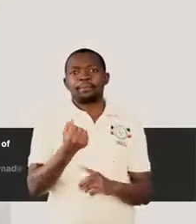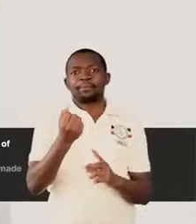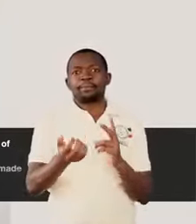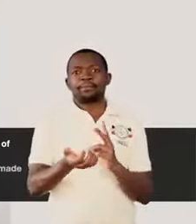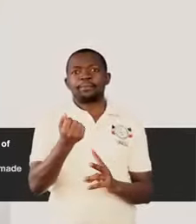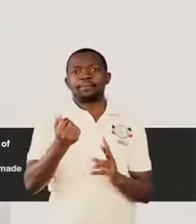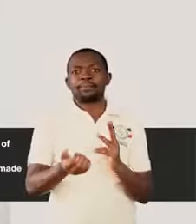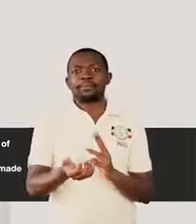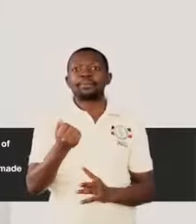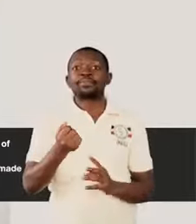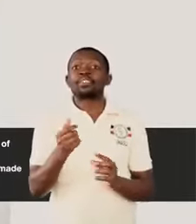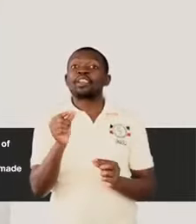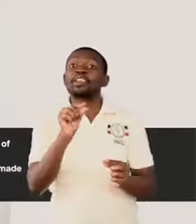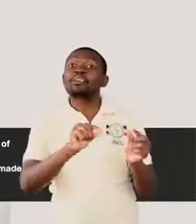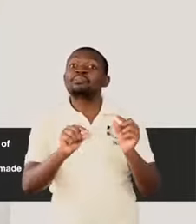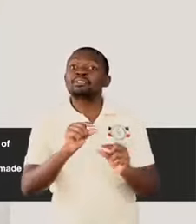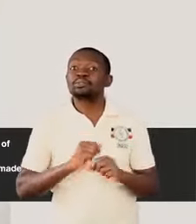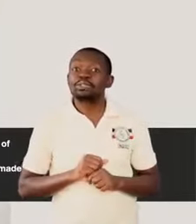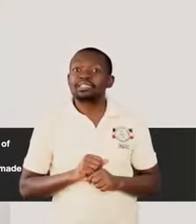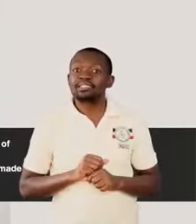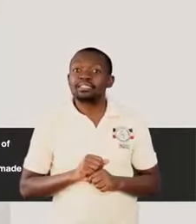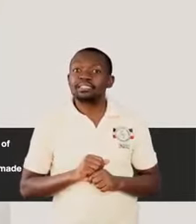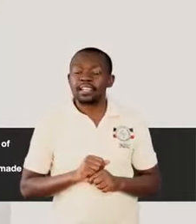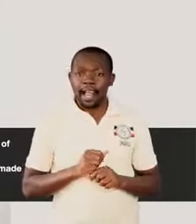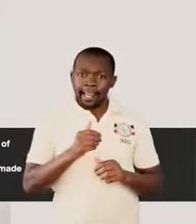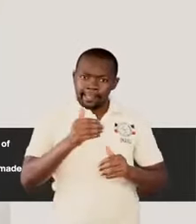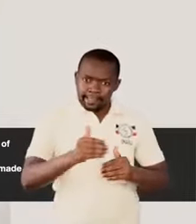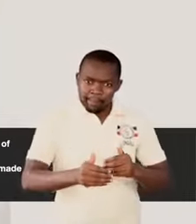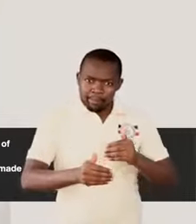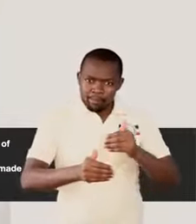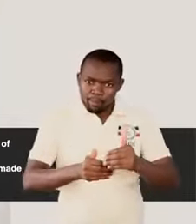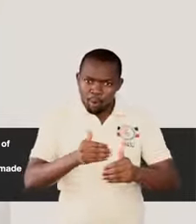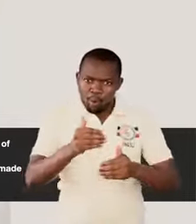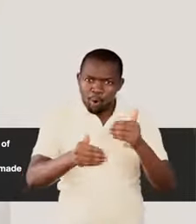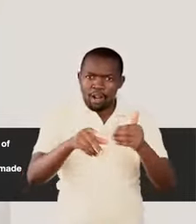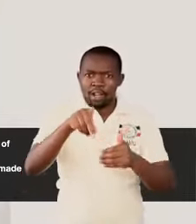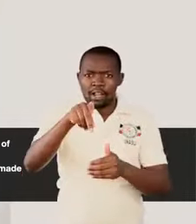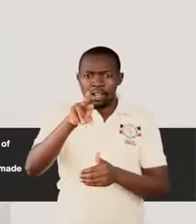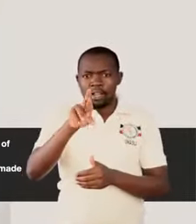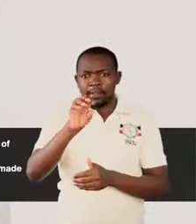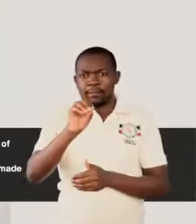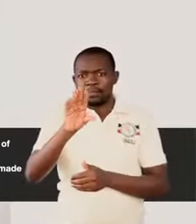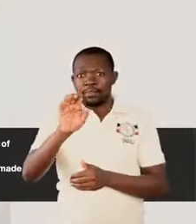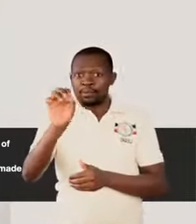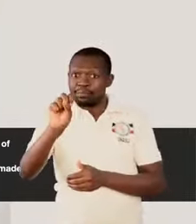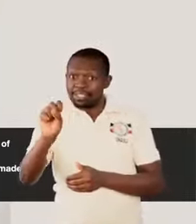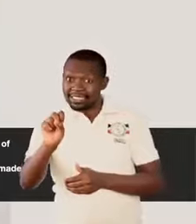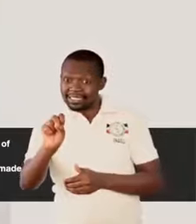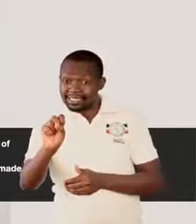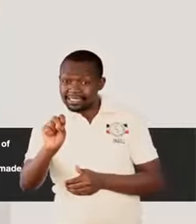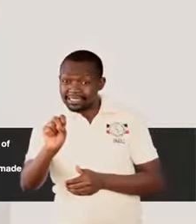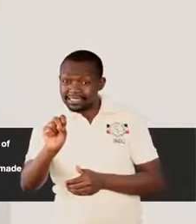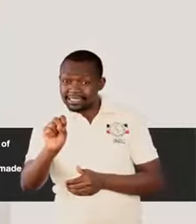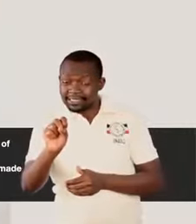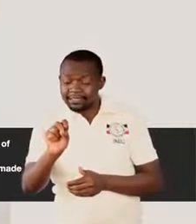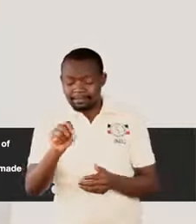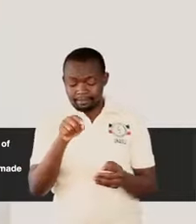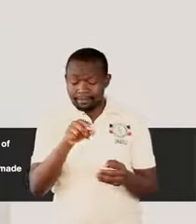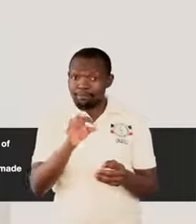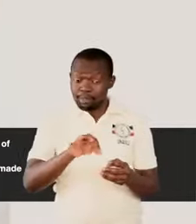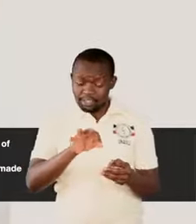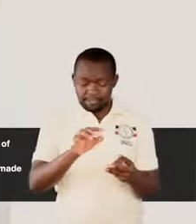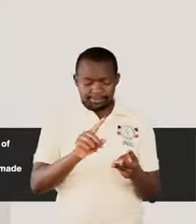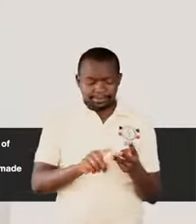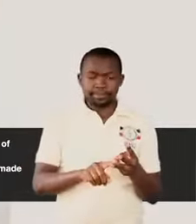that we go through to make these products using the knowledge of chemistry. And number three,